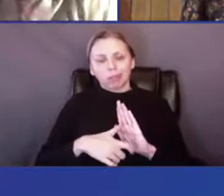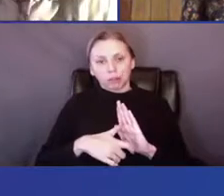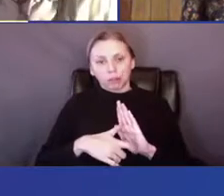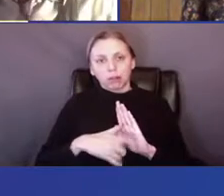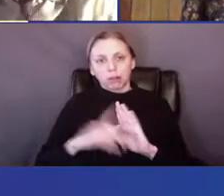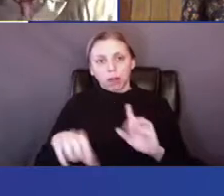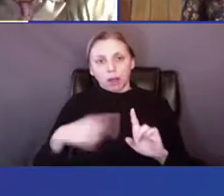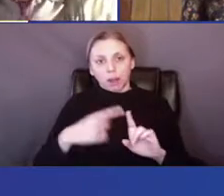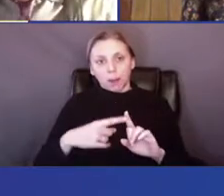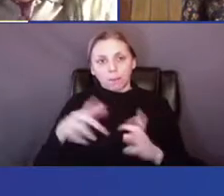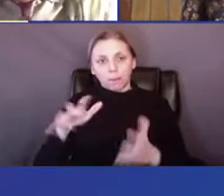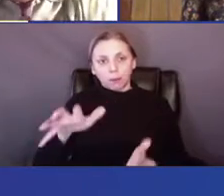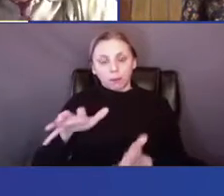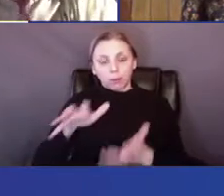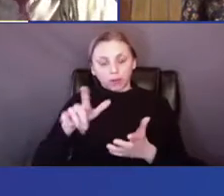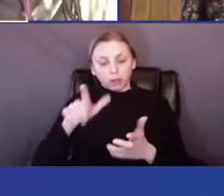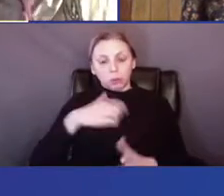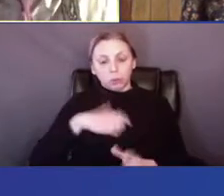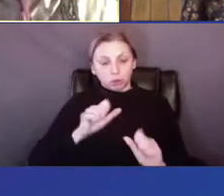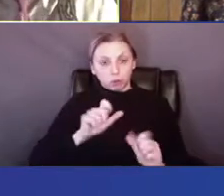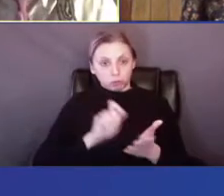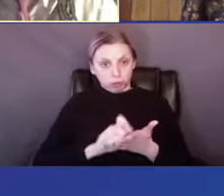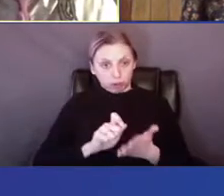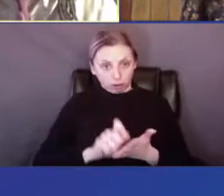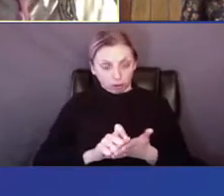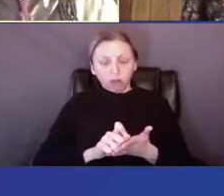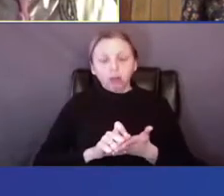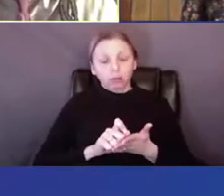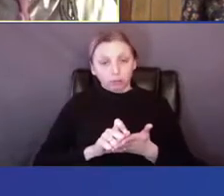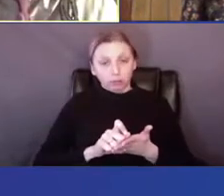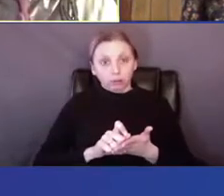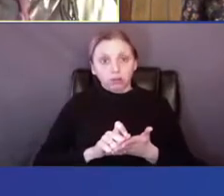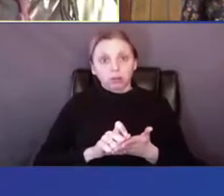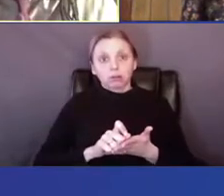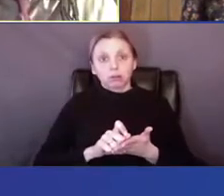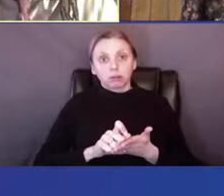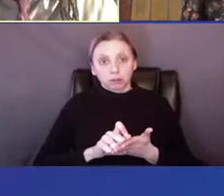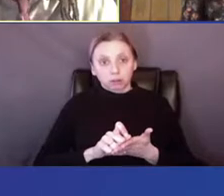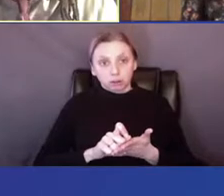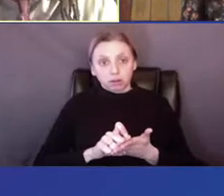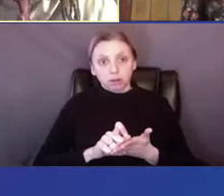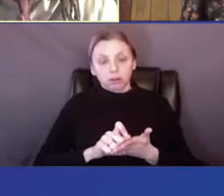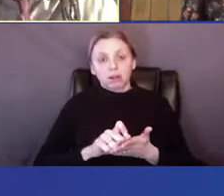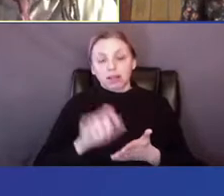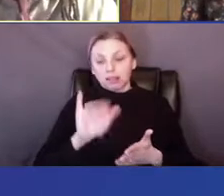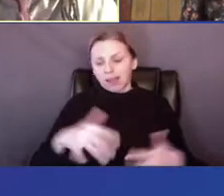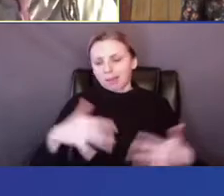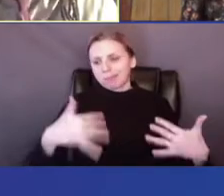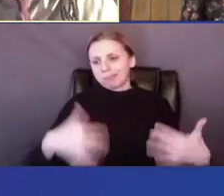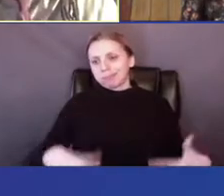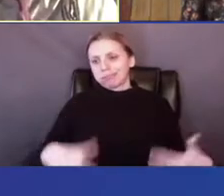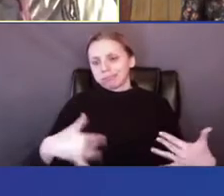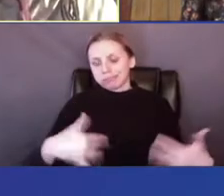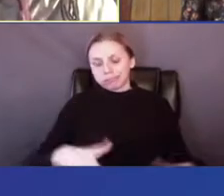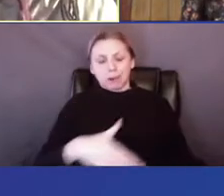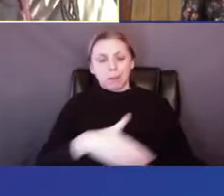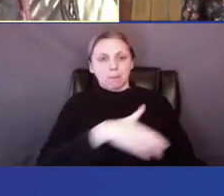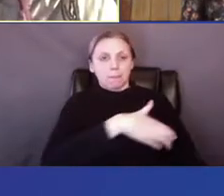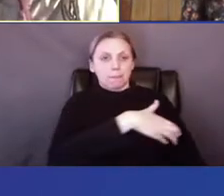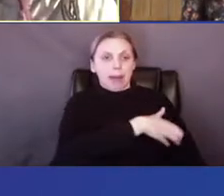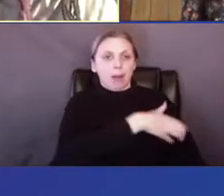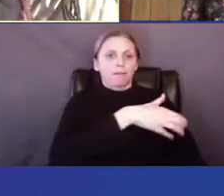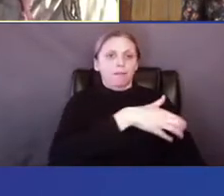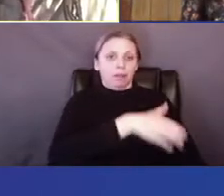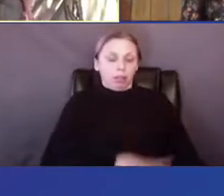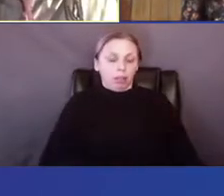the grant you wish you could write, which I found extraordinarily powerful on the level or